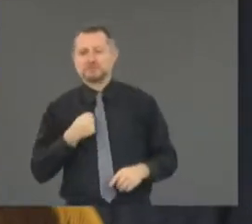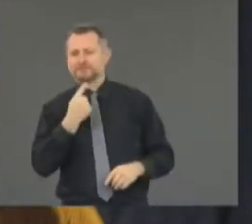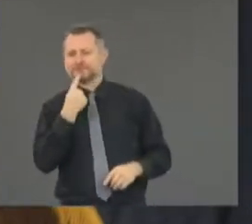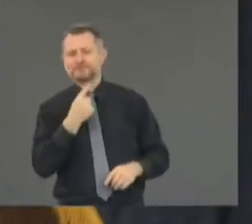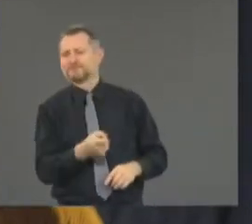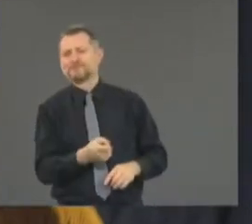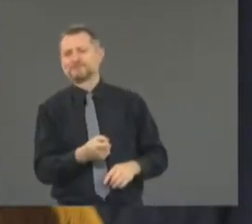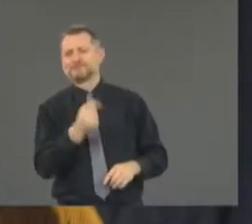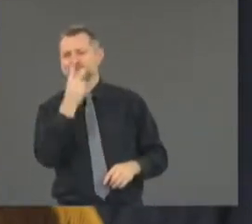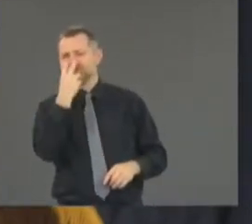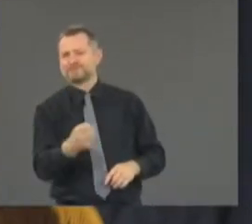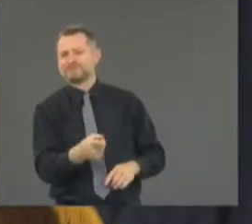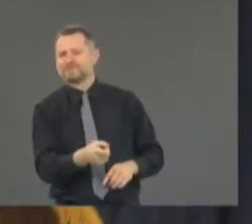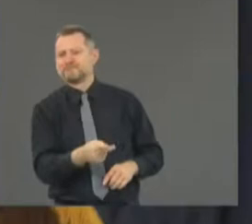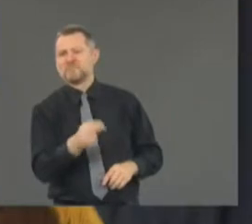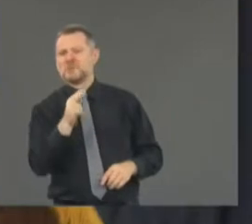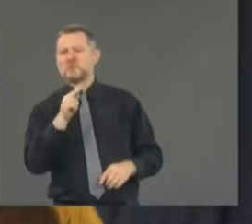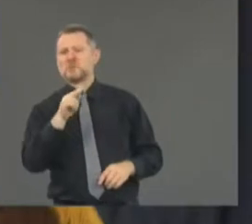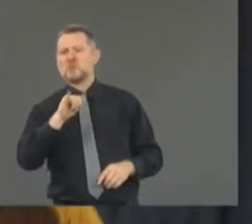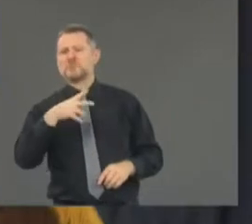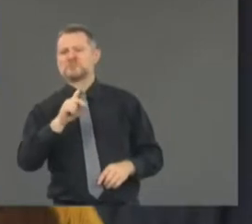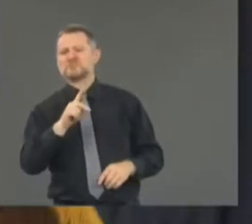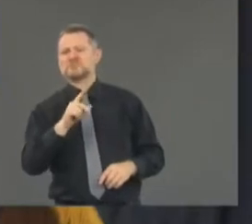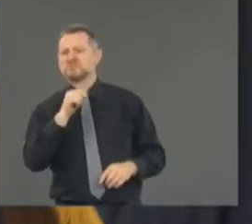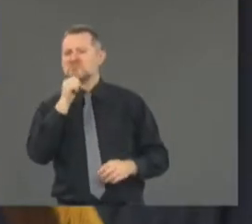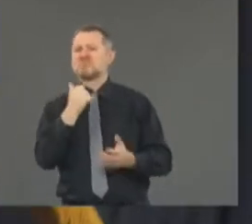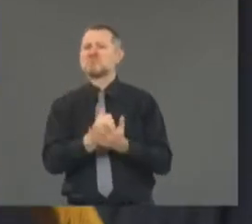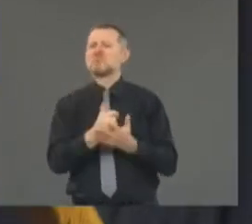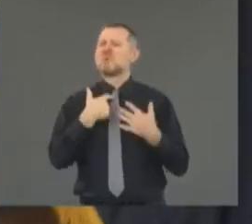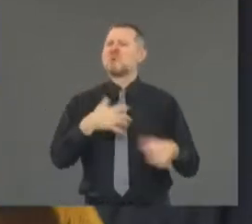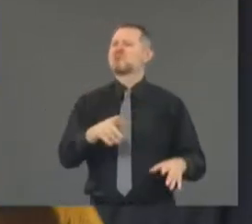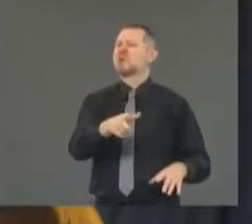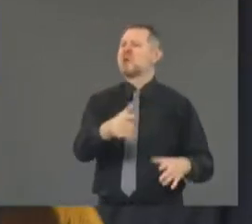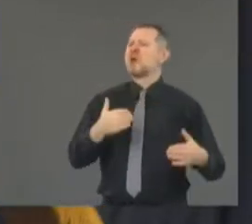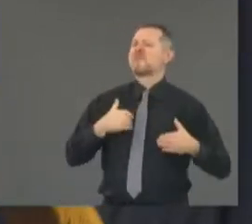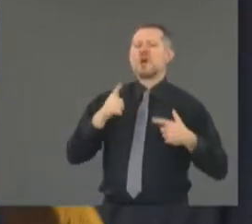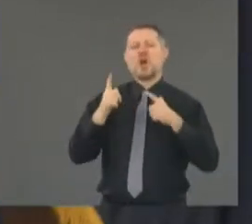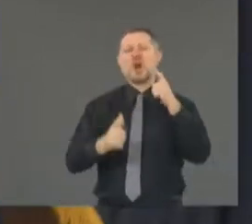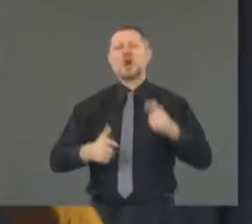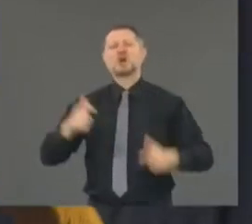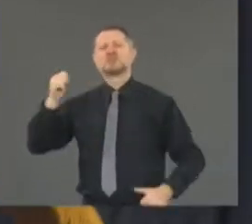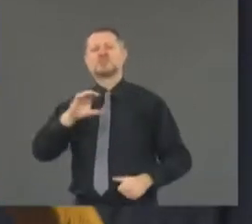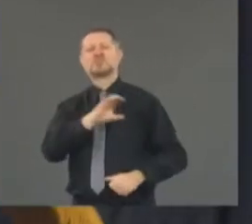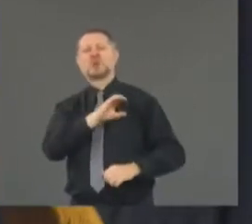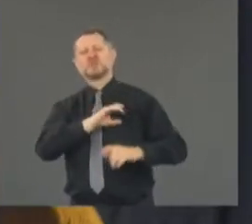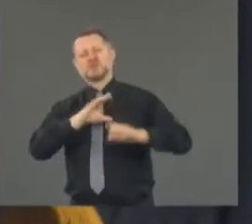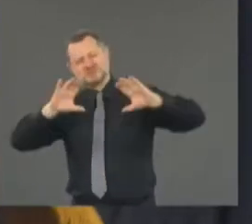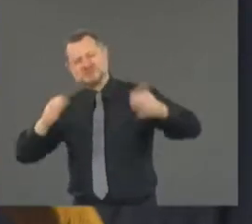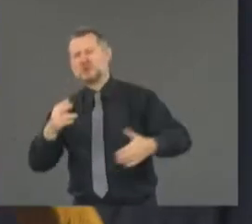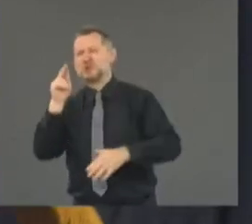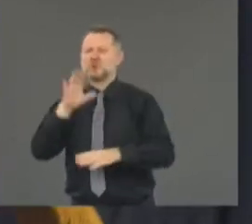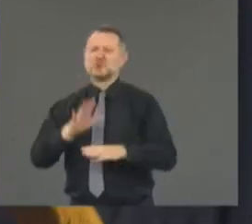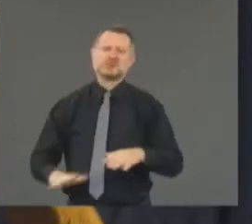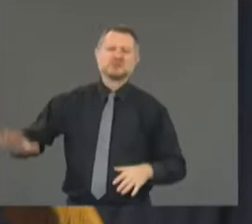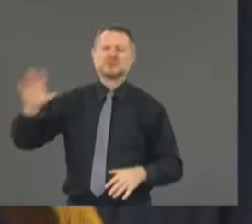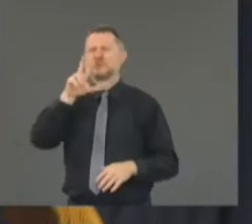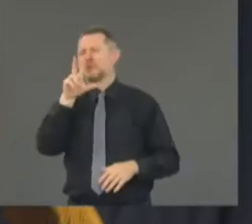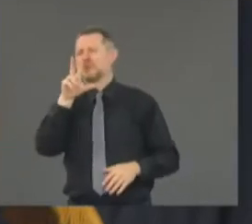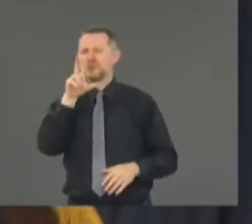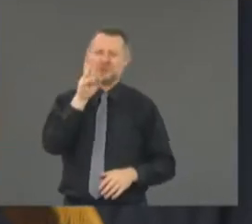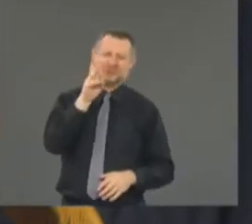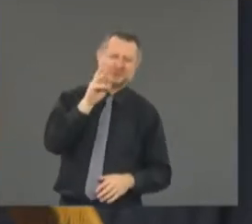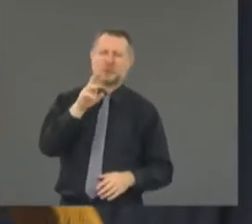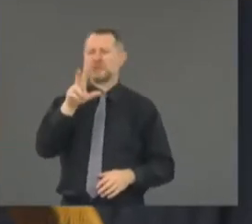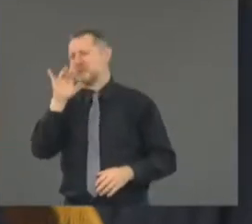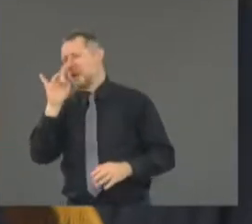needs the National Guard. They're the largest police force in the United States of America. They're like 36, 38,000 people. So I don't believe